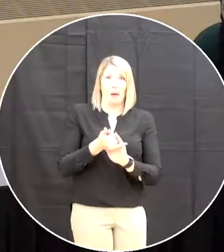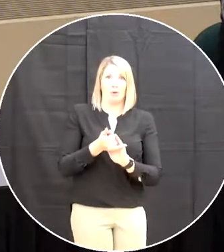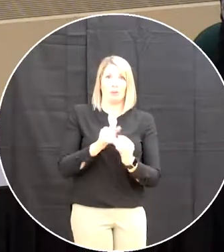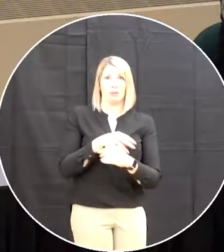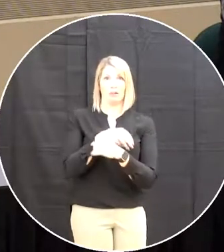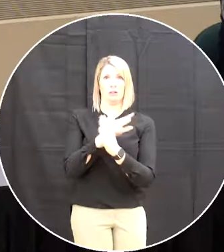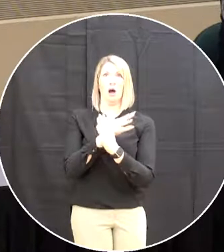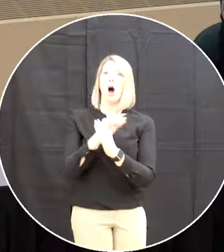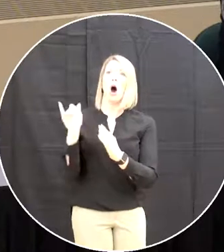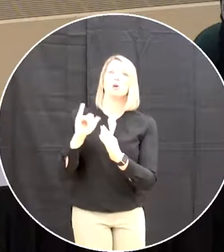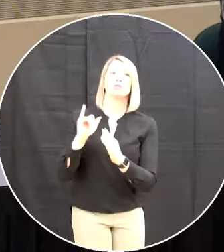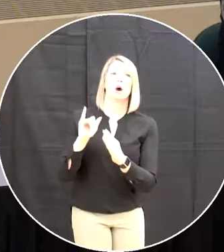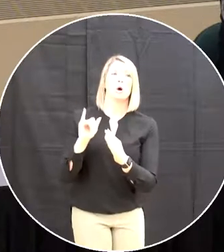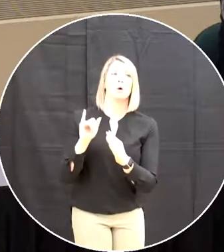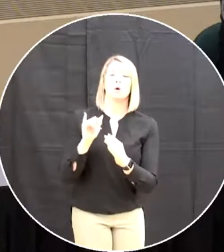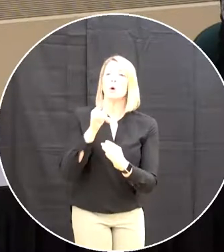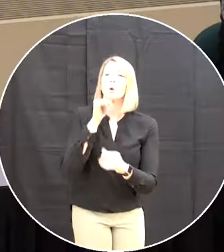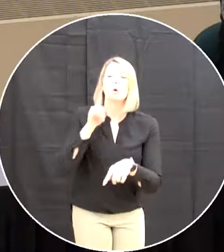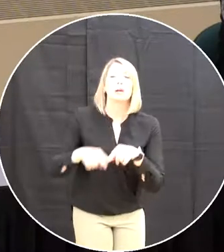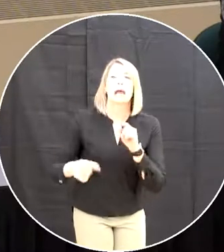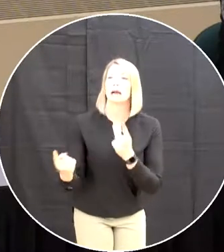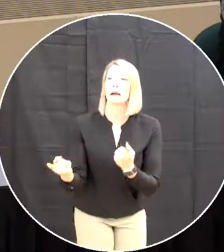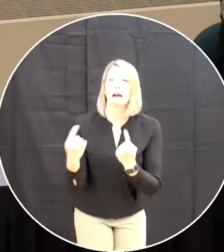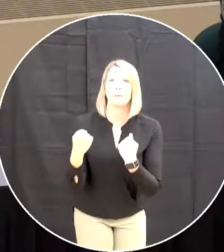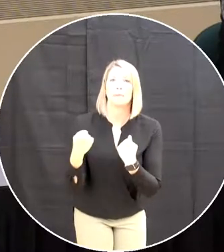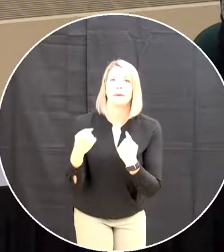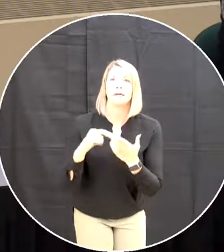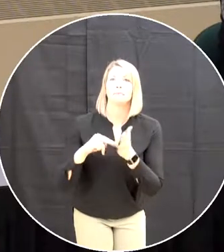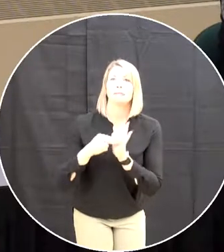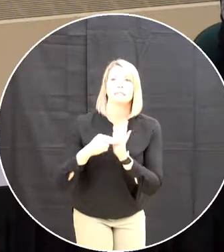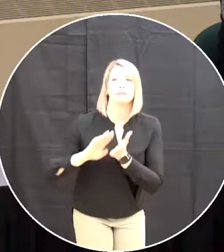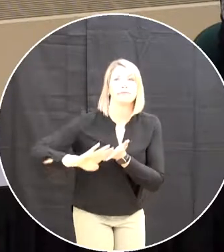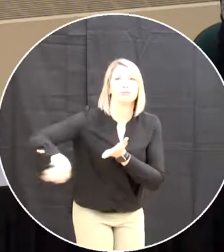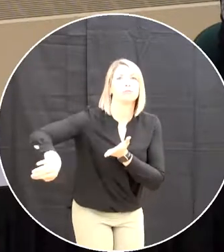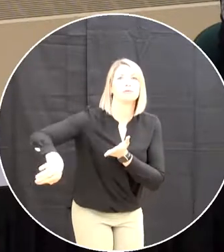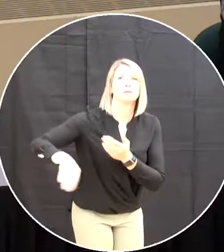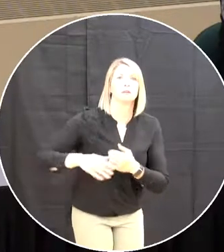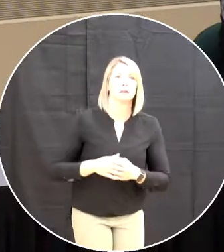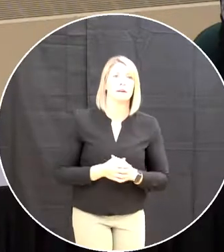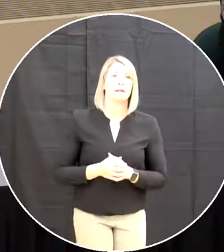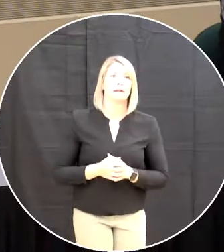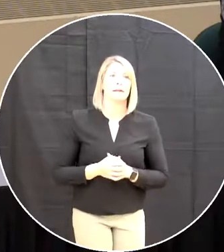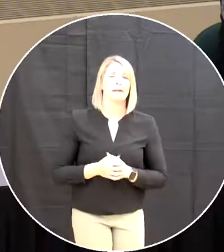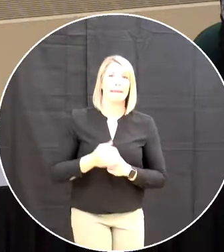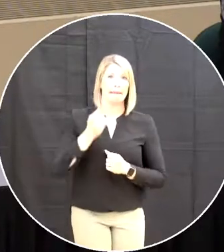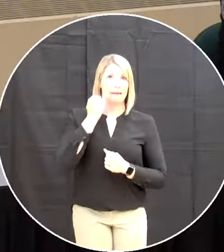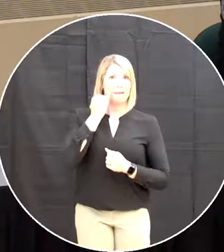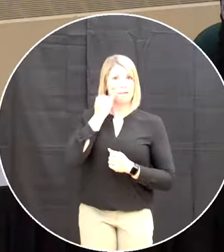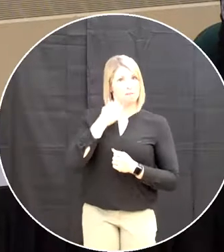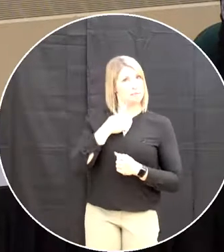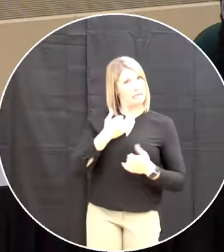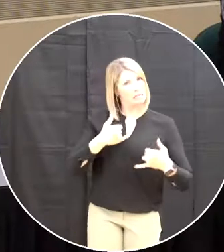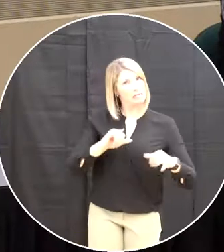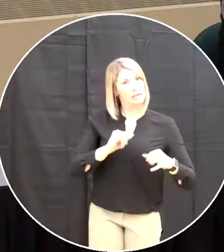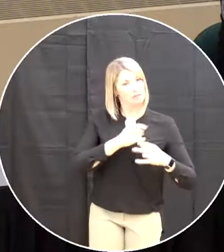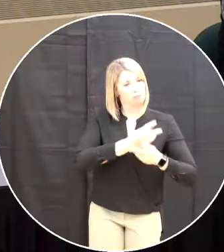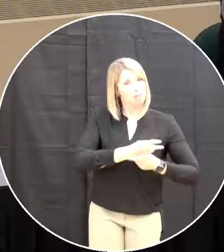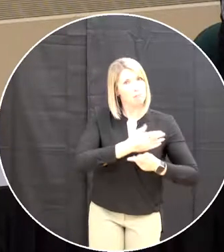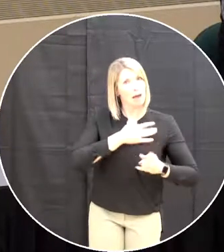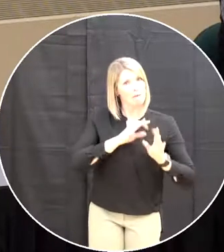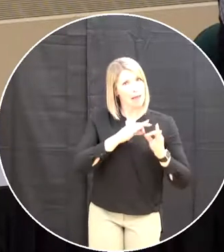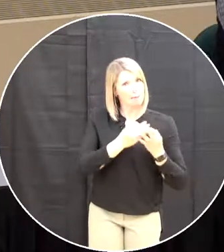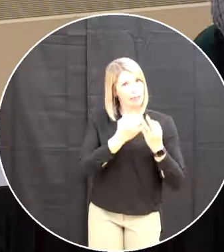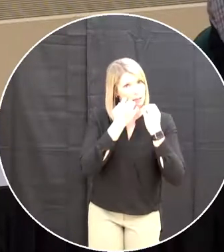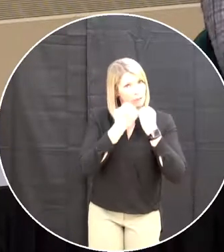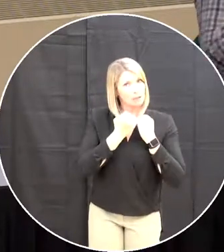from being involved it's prohibitive and if if i were you know still raising my family up in northern newfoundland and